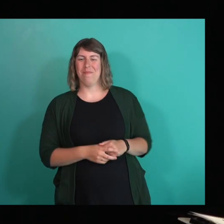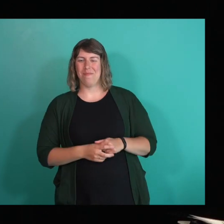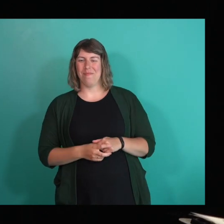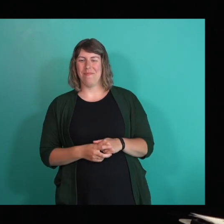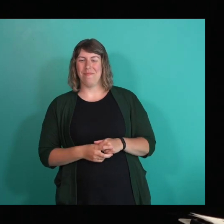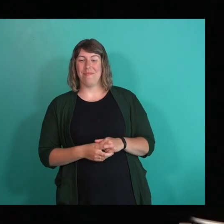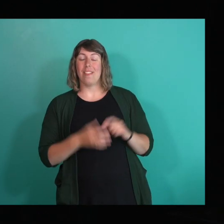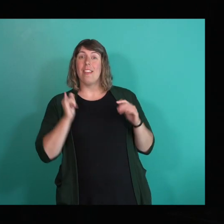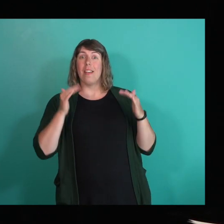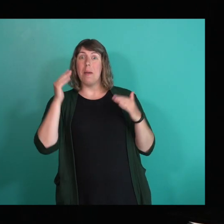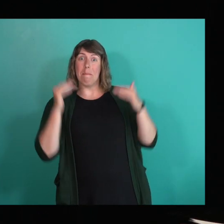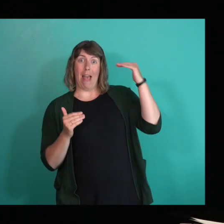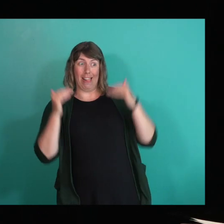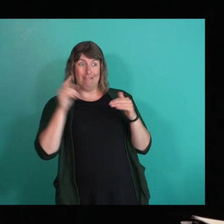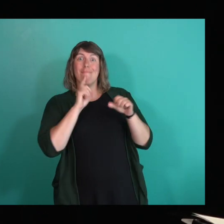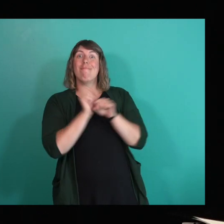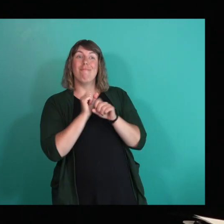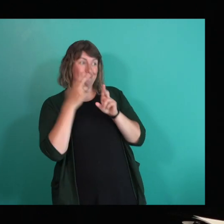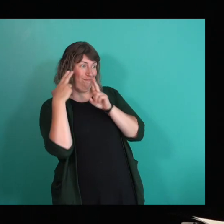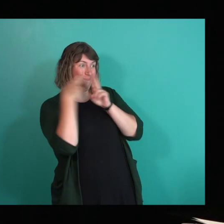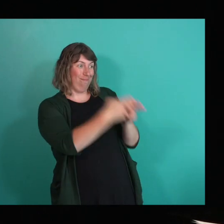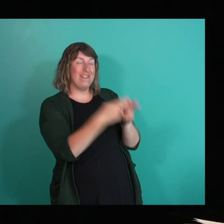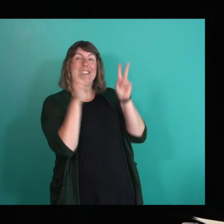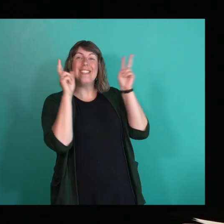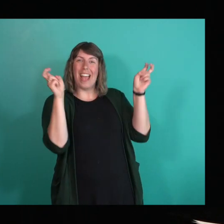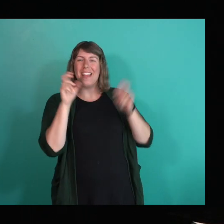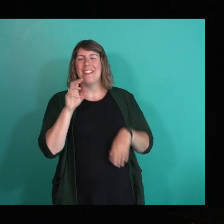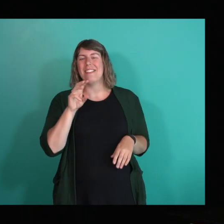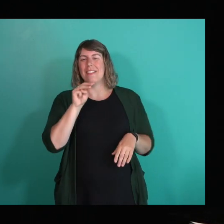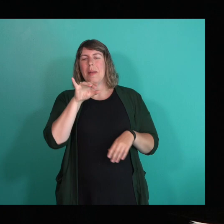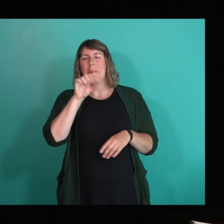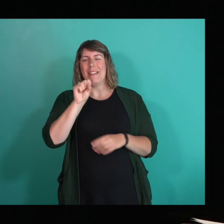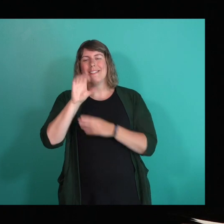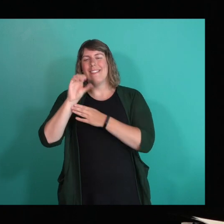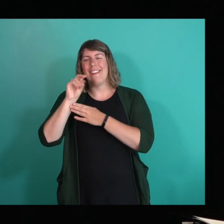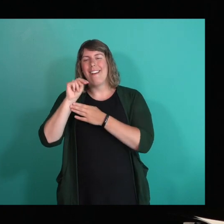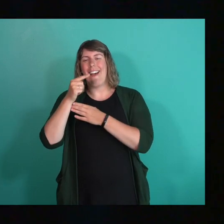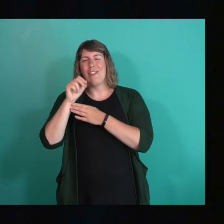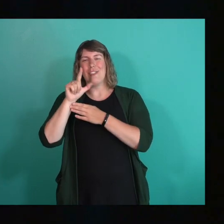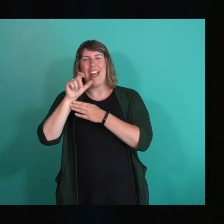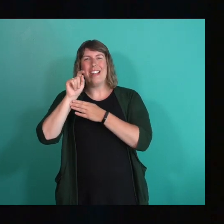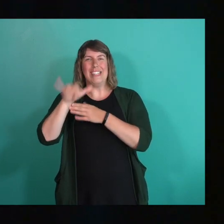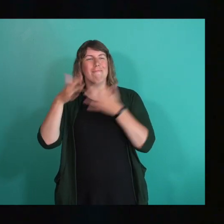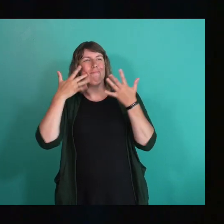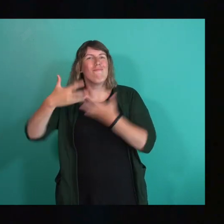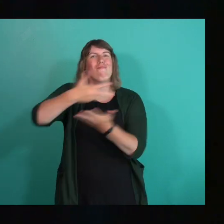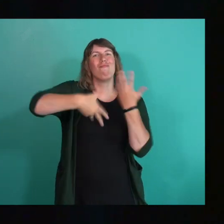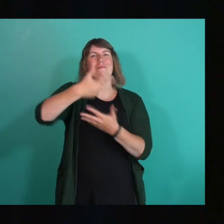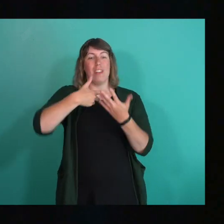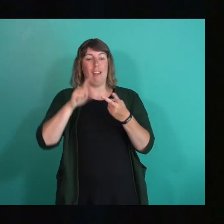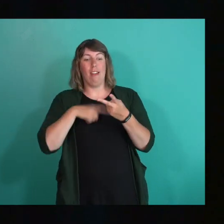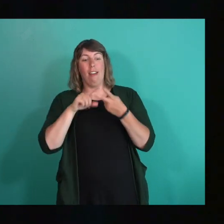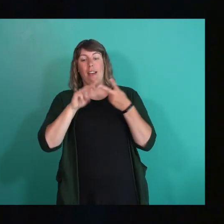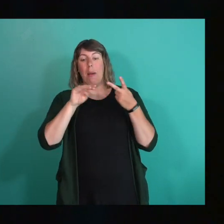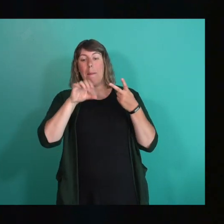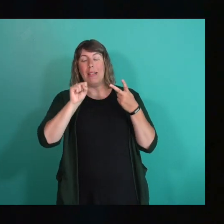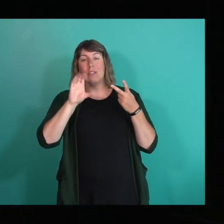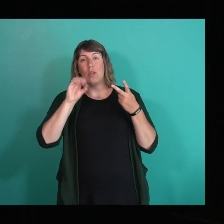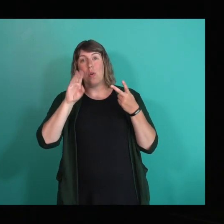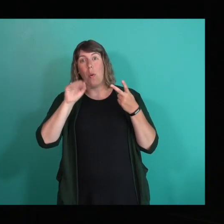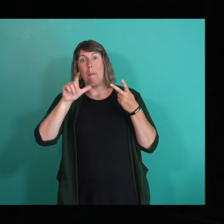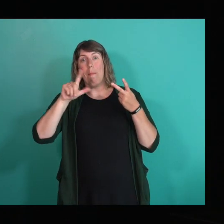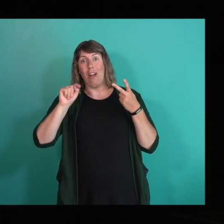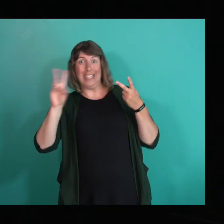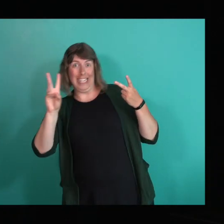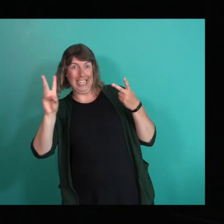And that balance earned them the title of Miss Congeniality in 2016 and eventually Miss Cobalt 6 in 2017.